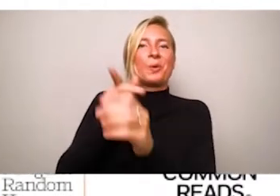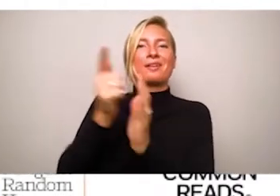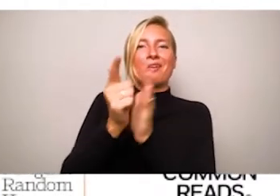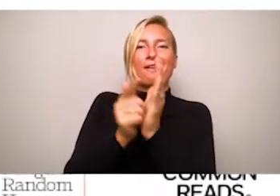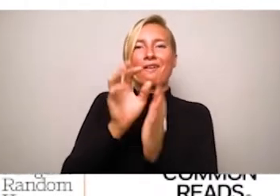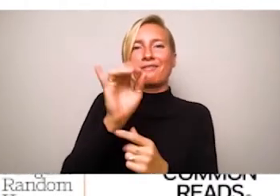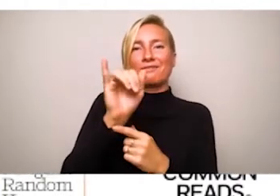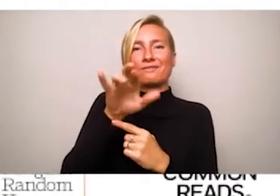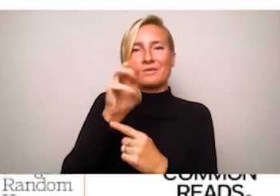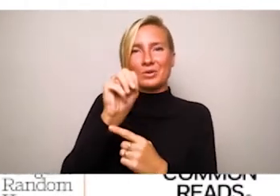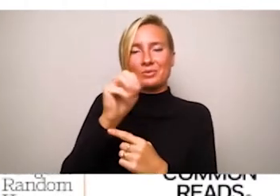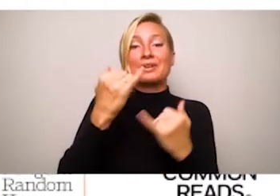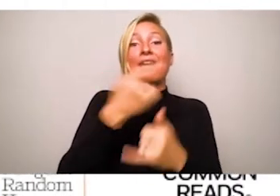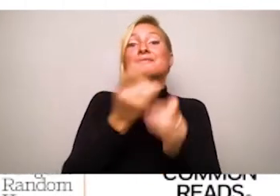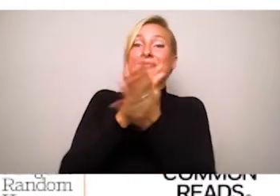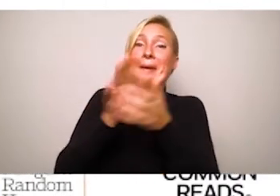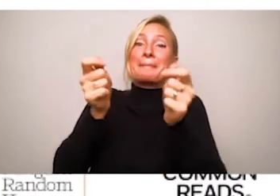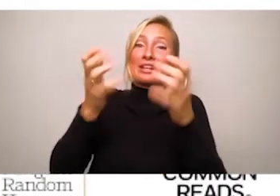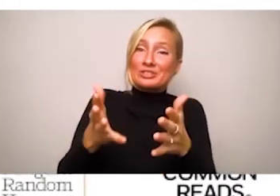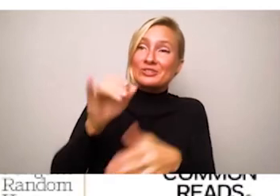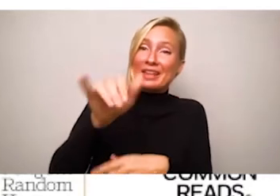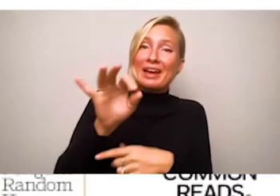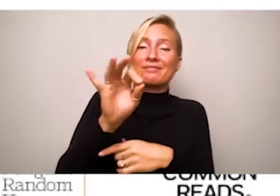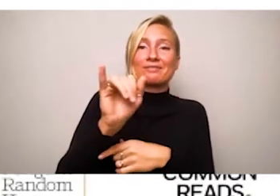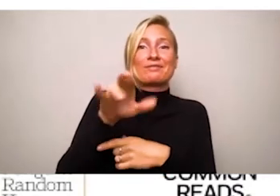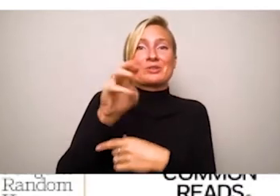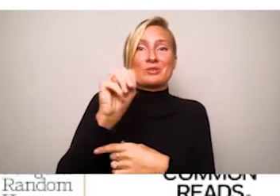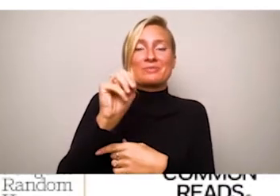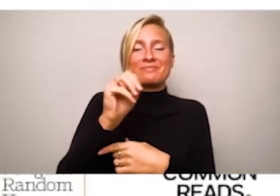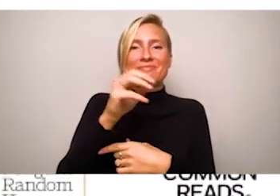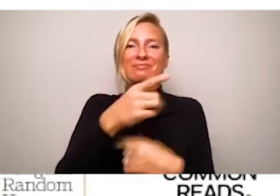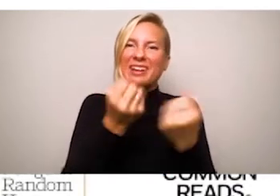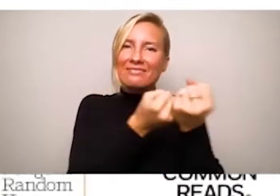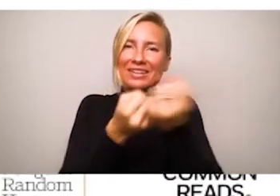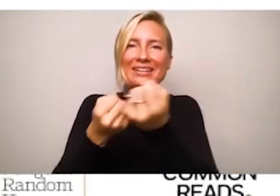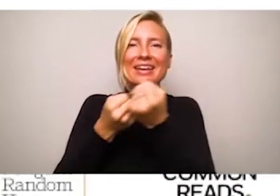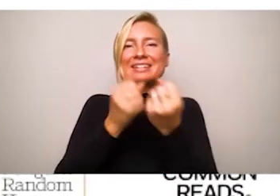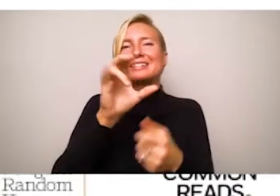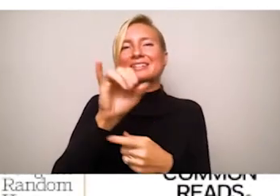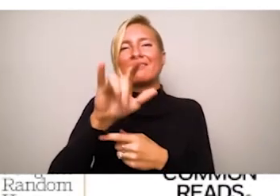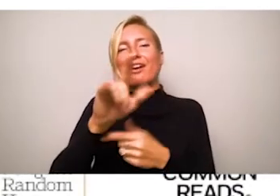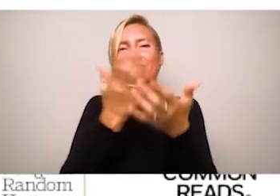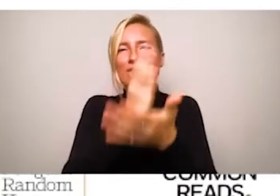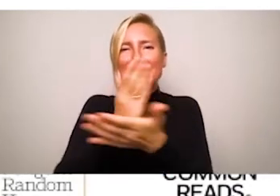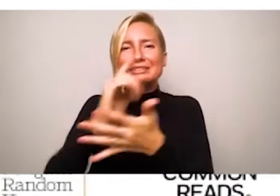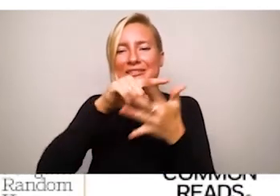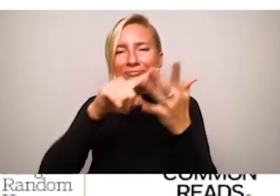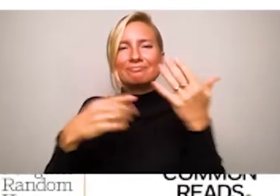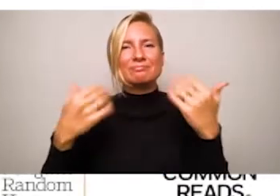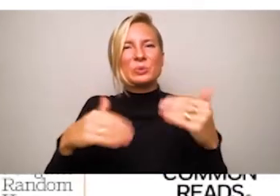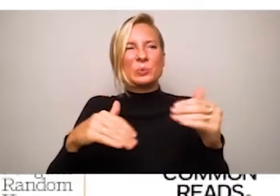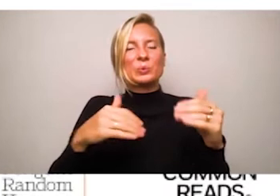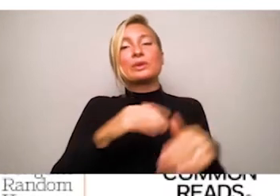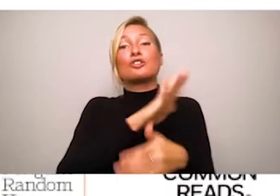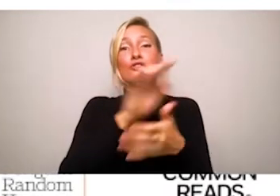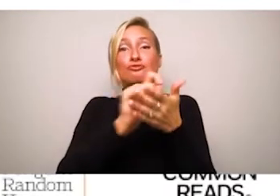of Gottlieb and Wang LLP, a firm dedicated to advocating for education and civil rights. Tianjuli's writing has appeared in major